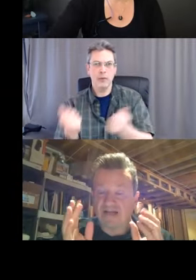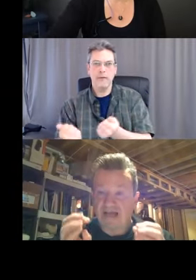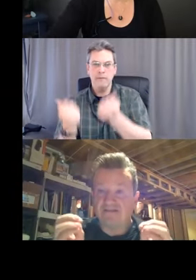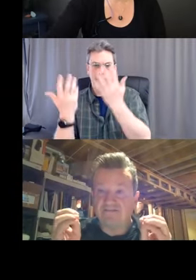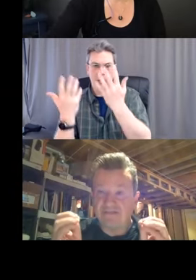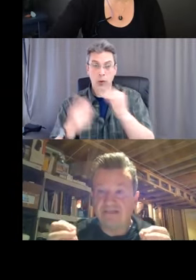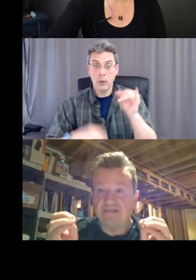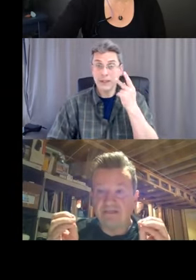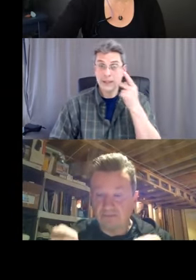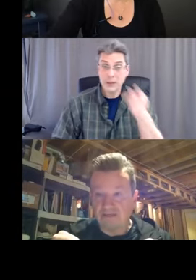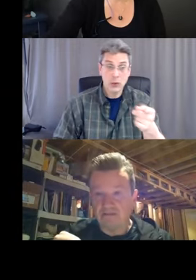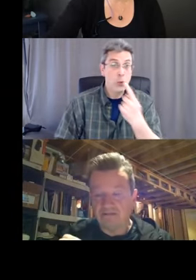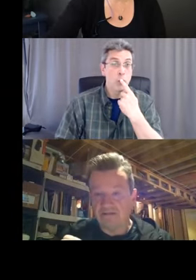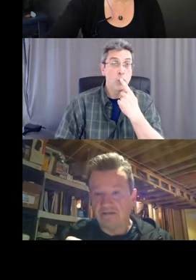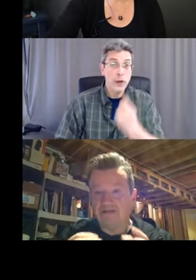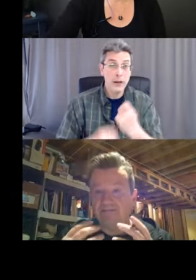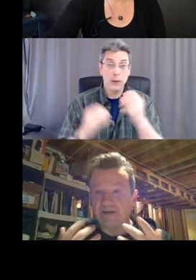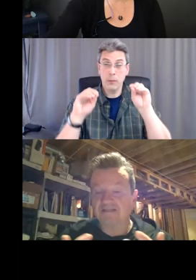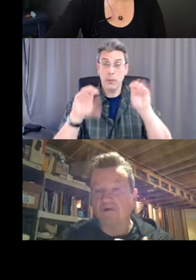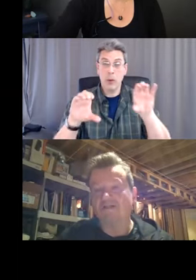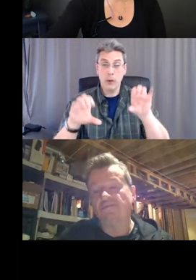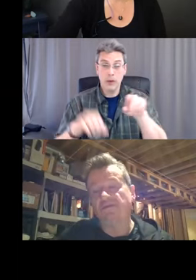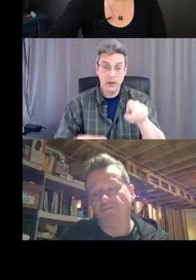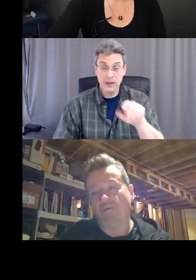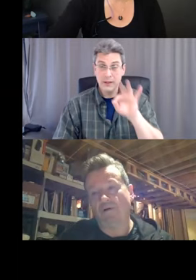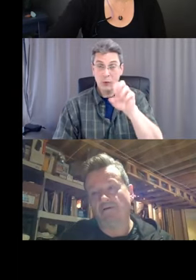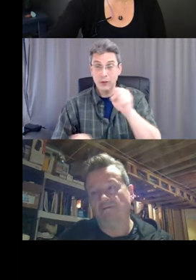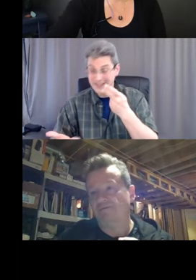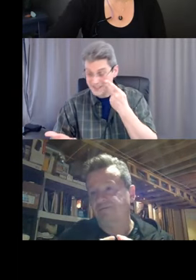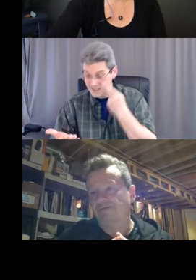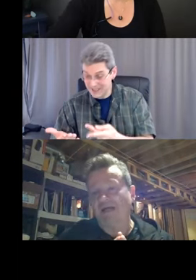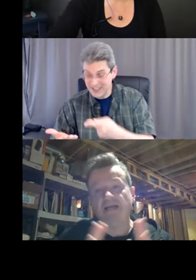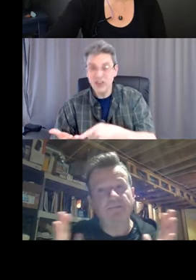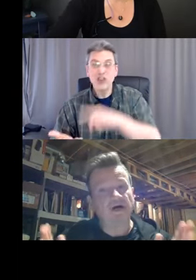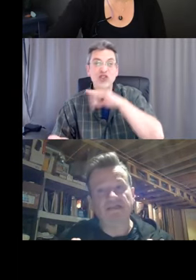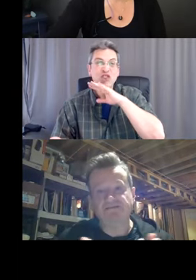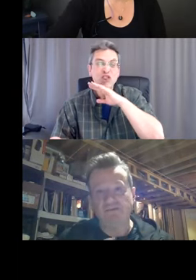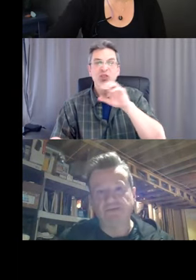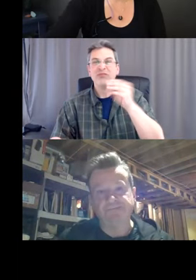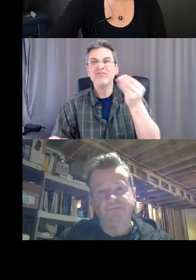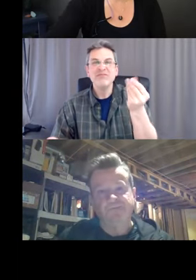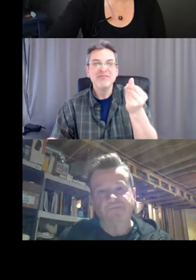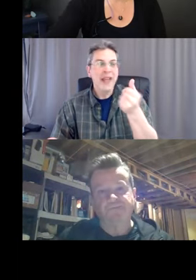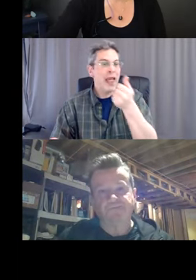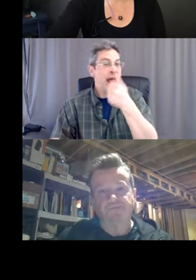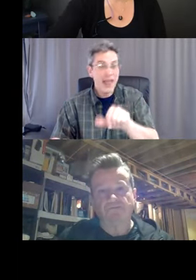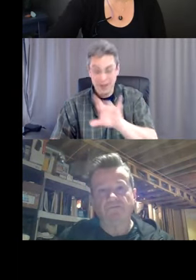if your hands are visibly soiled, you must wash them with soap and water. So any bodily fluid.